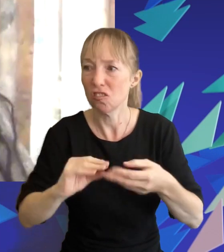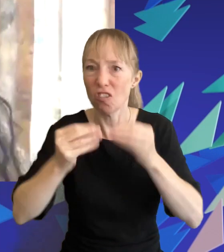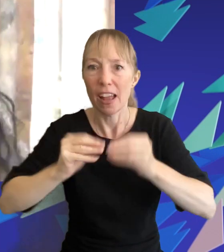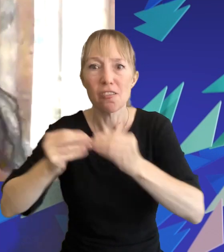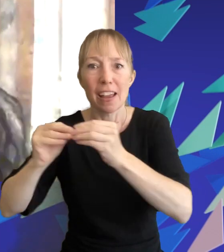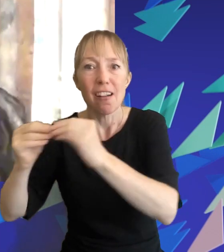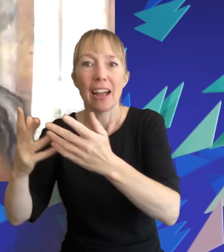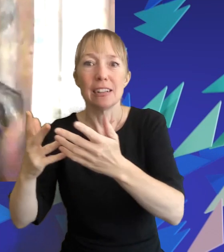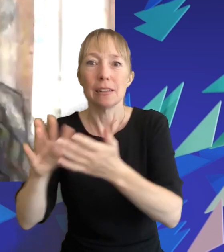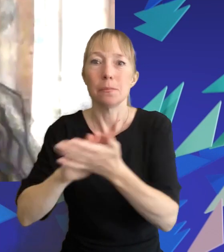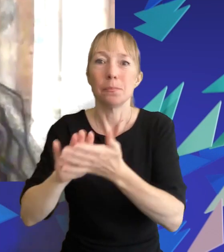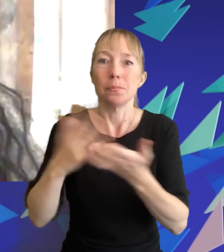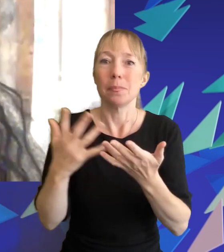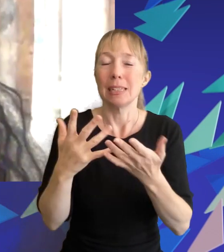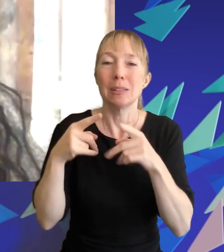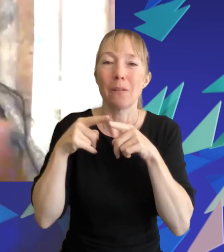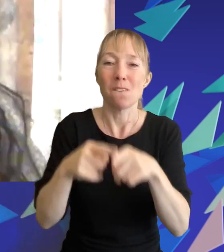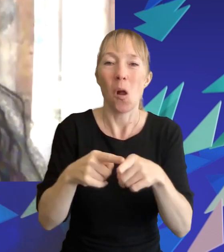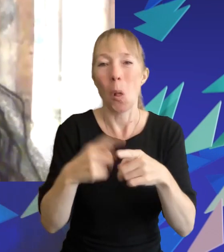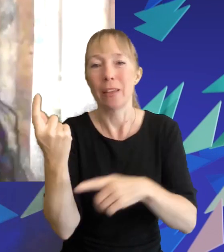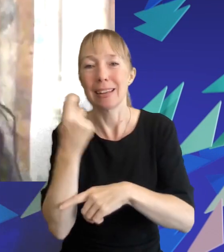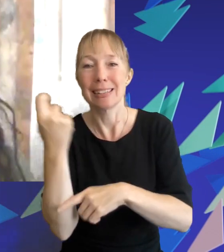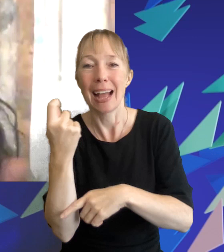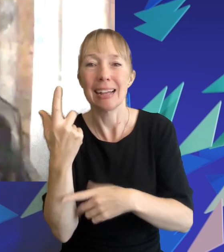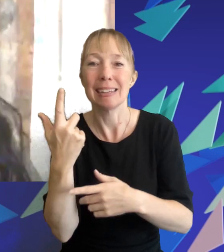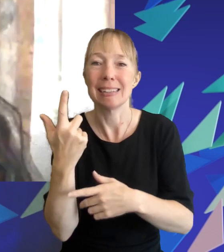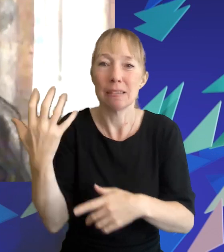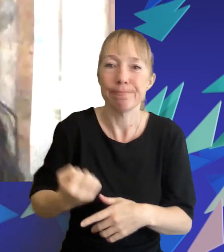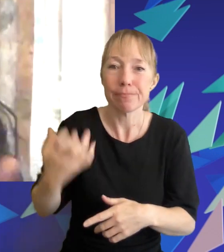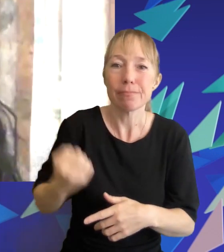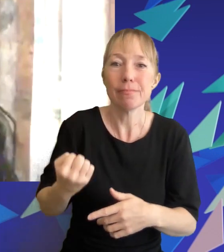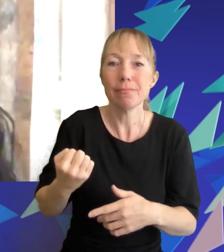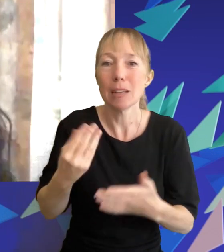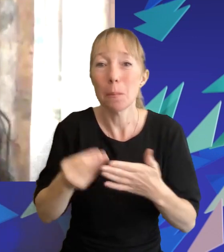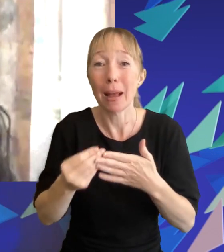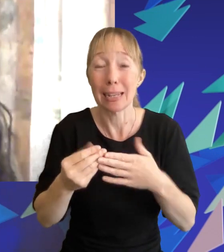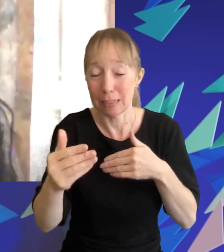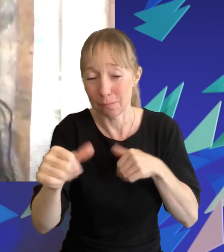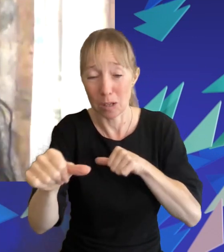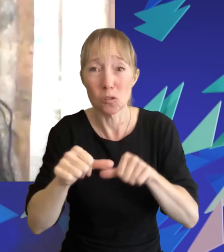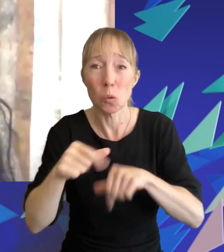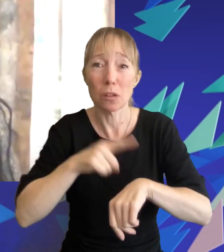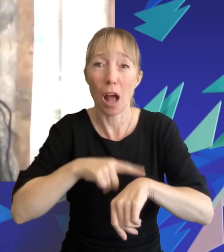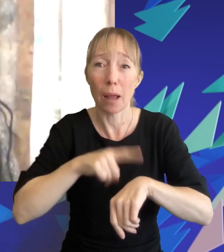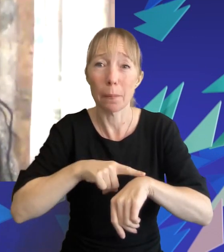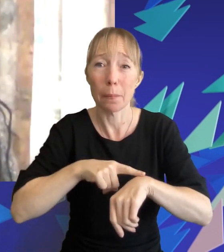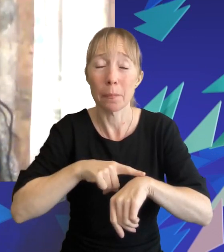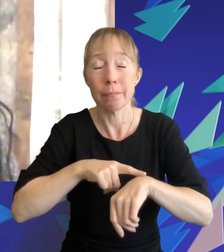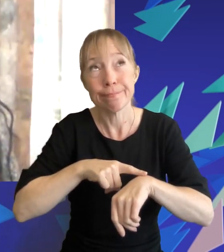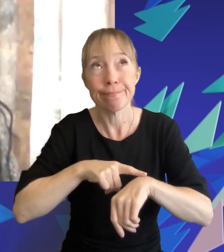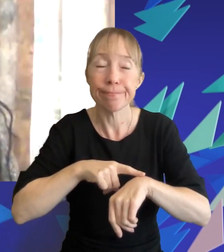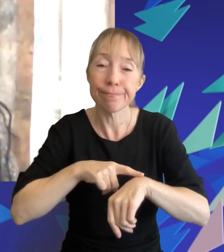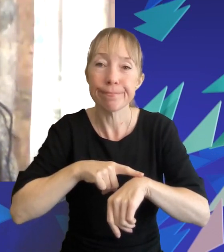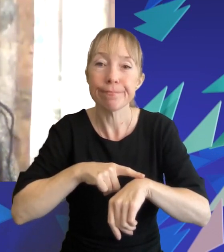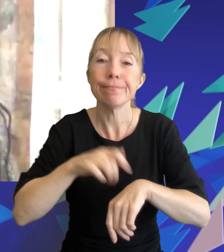of just being able to ride um the wave and making as much money in as little time as possible um so i would